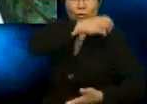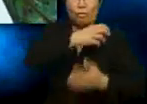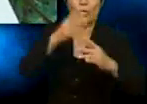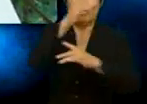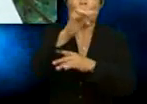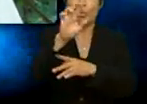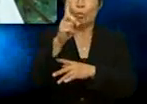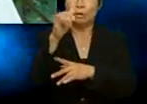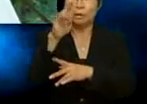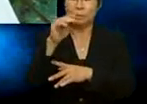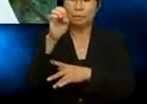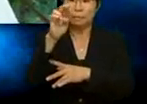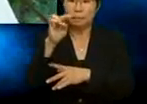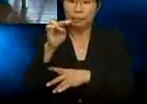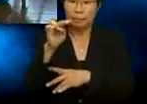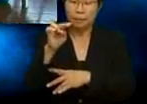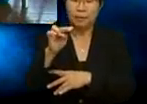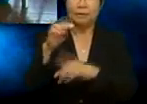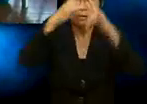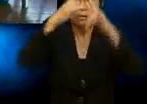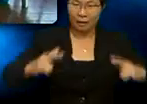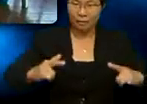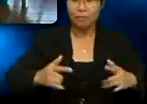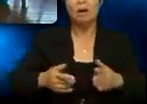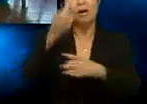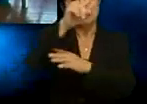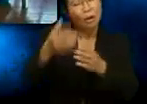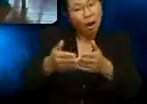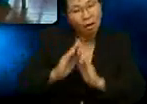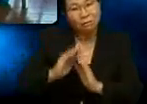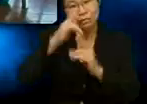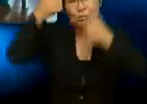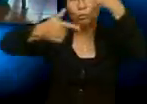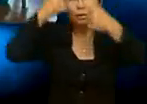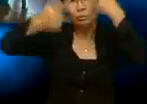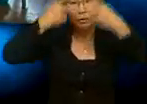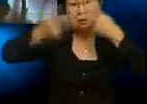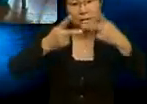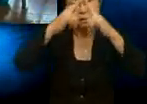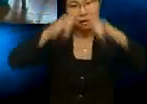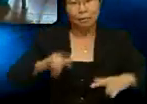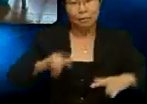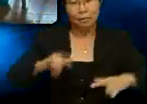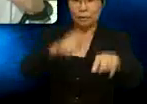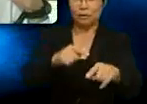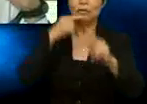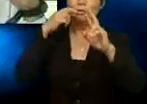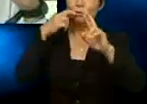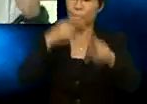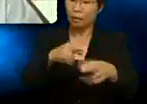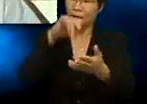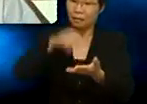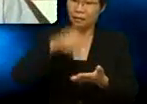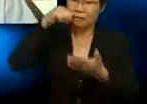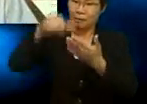requesting permission to visit the camp. And? He replied. Here's the letter. yes or a no? Be